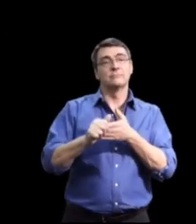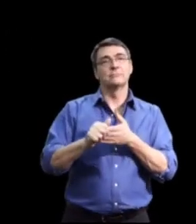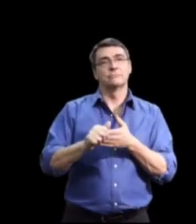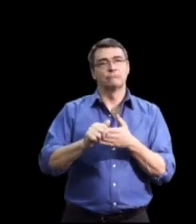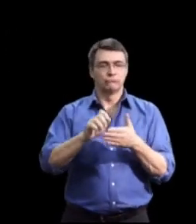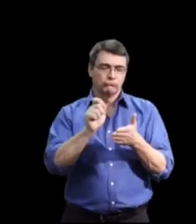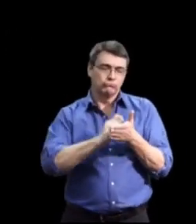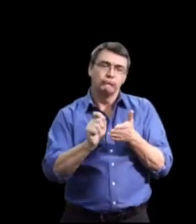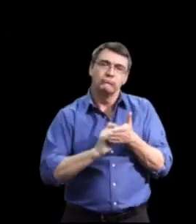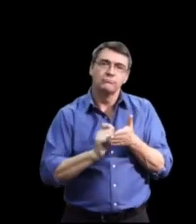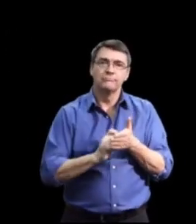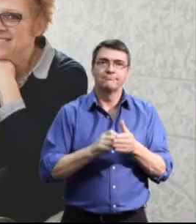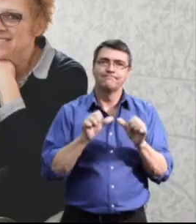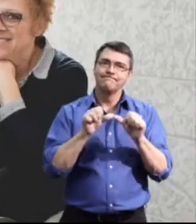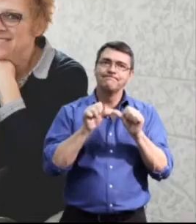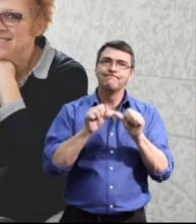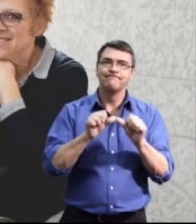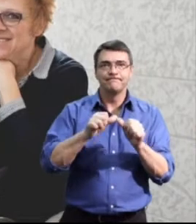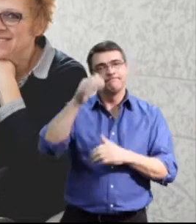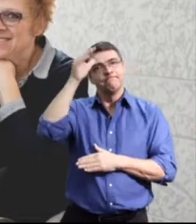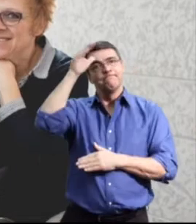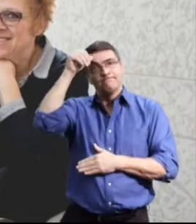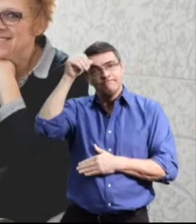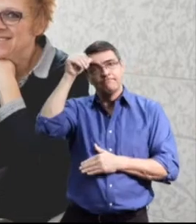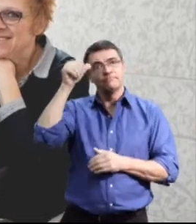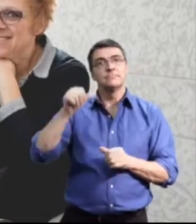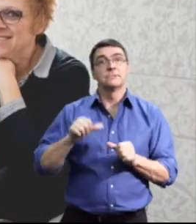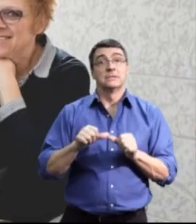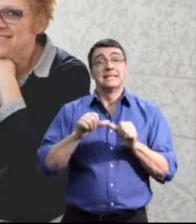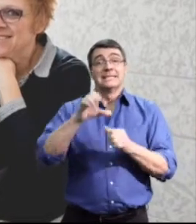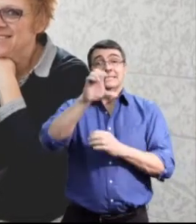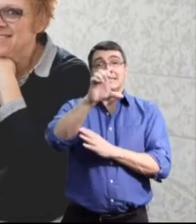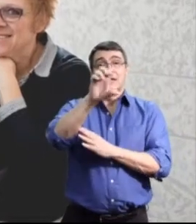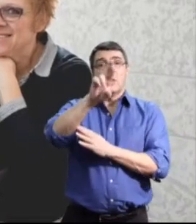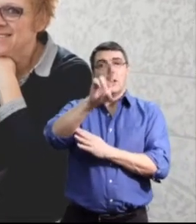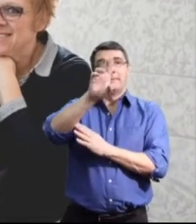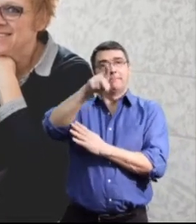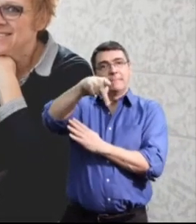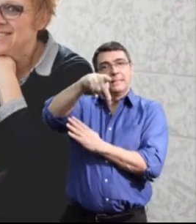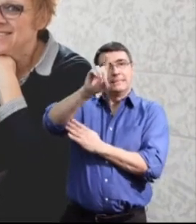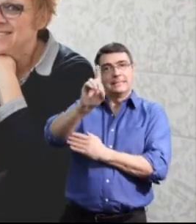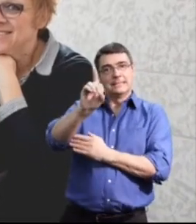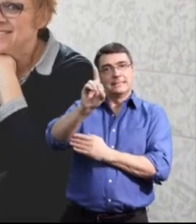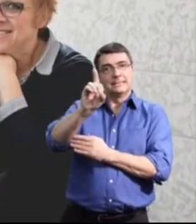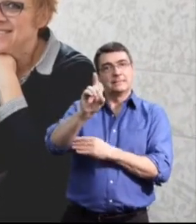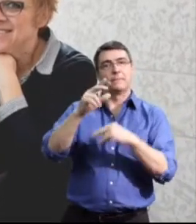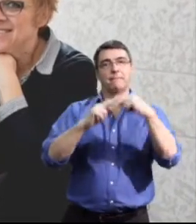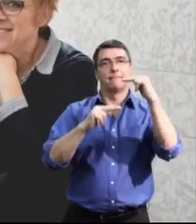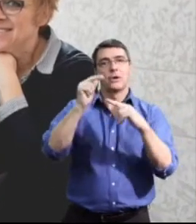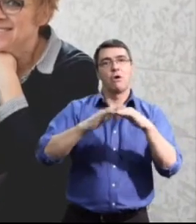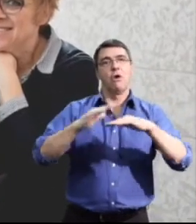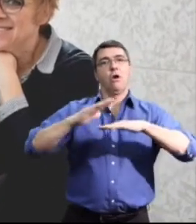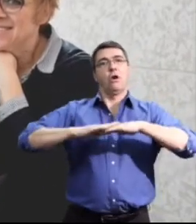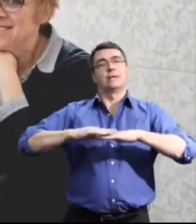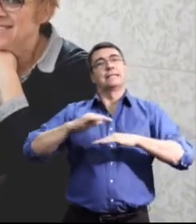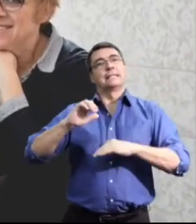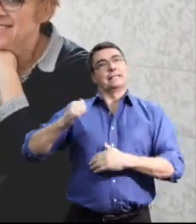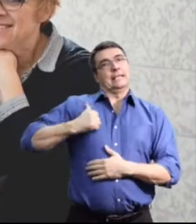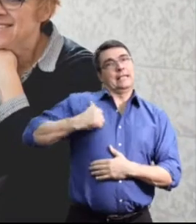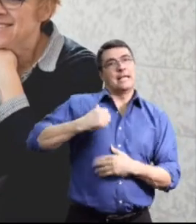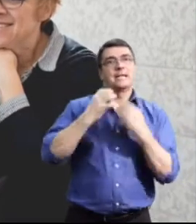steadfast commitment to a CRPD that is built upon Canadian values of equality,